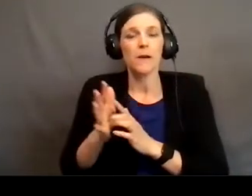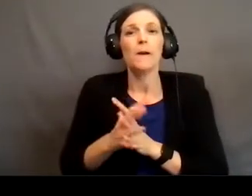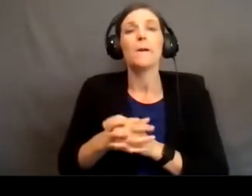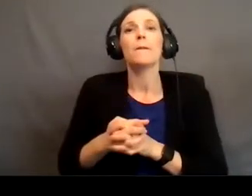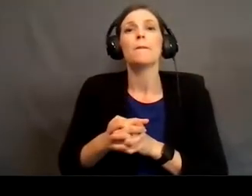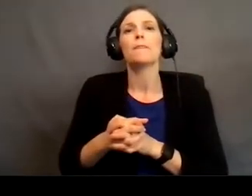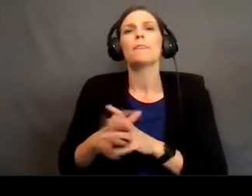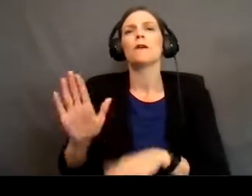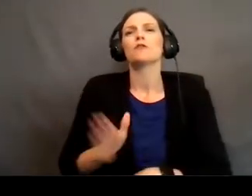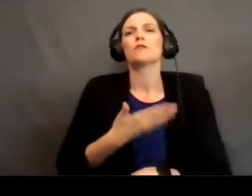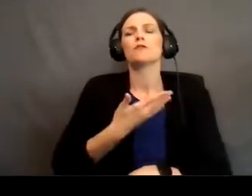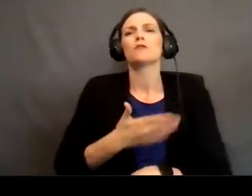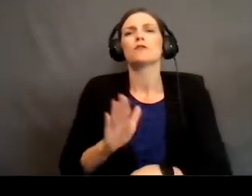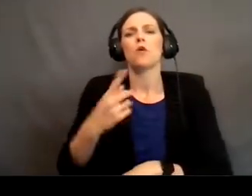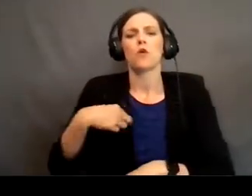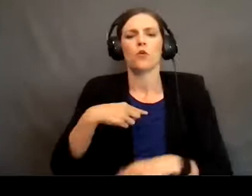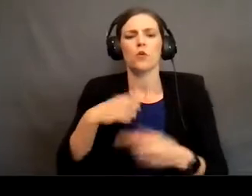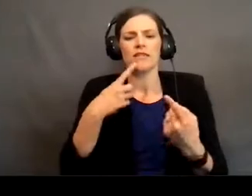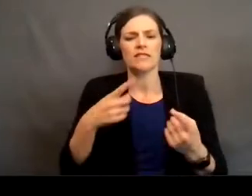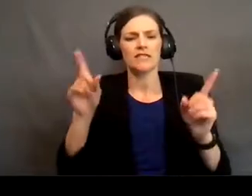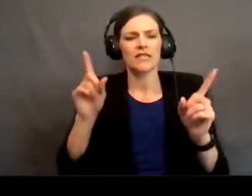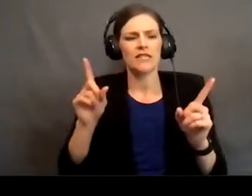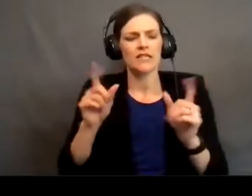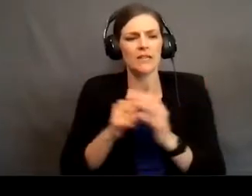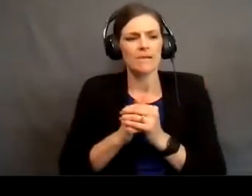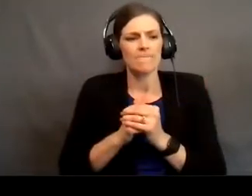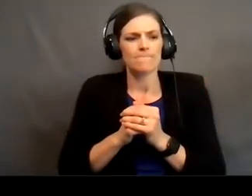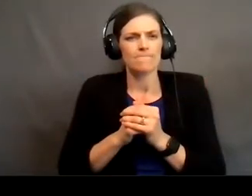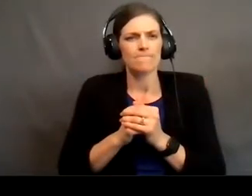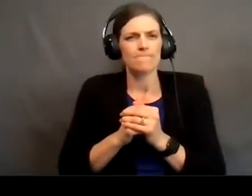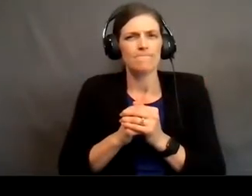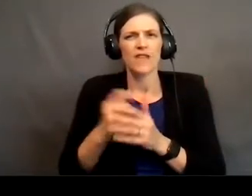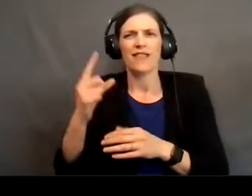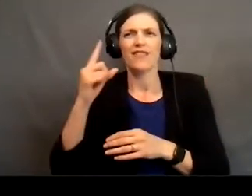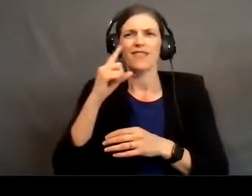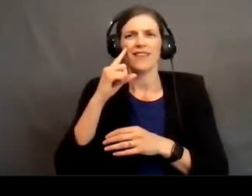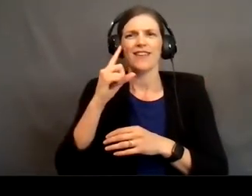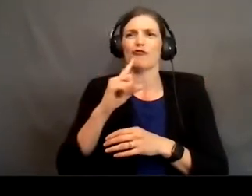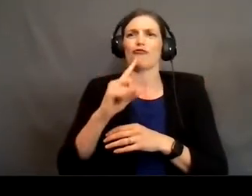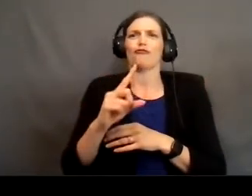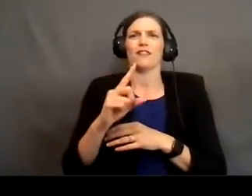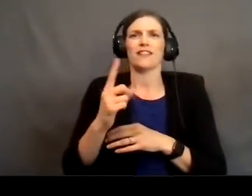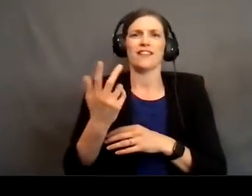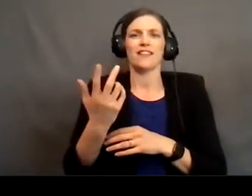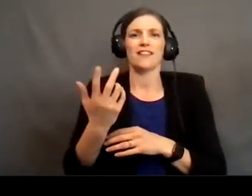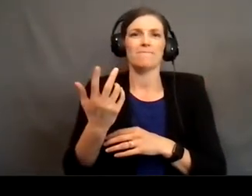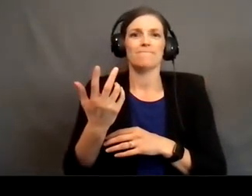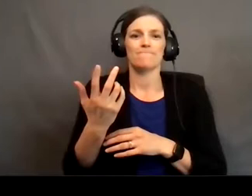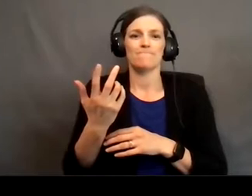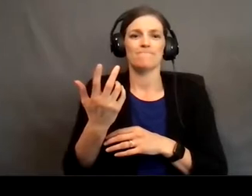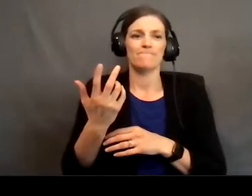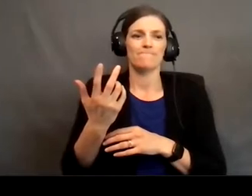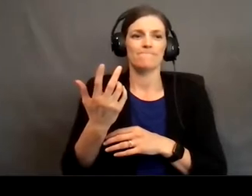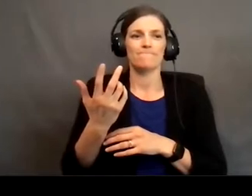there's a song that we sing that I think encapsulates this really well and so I'd like to just read you